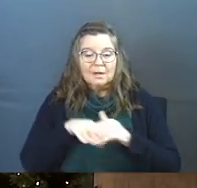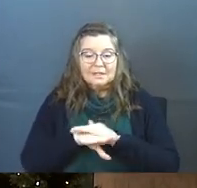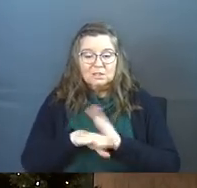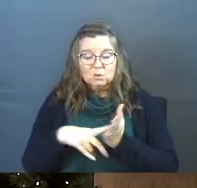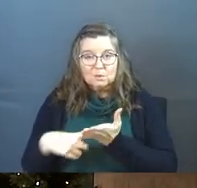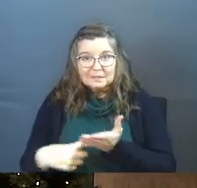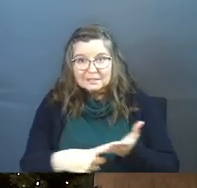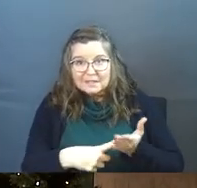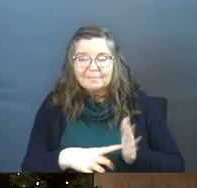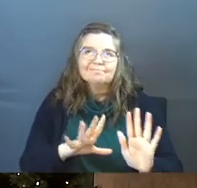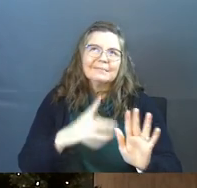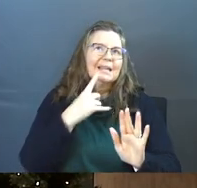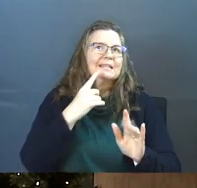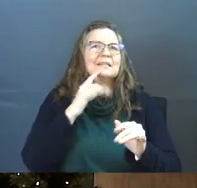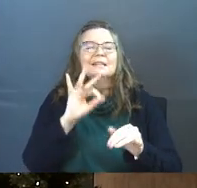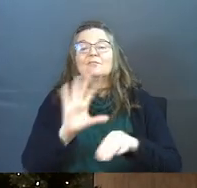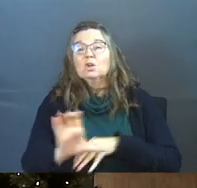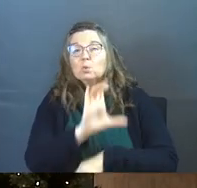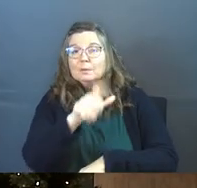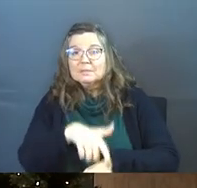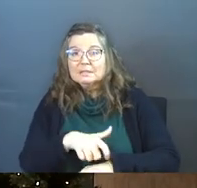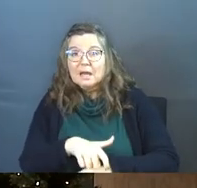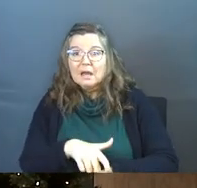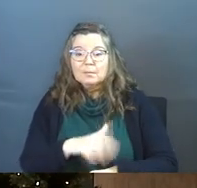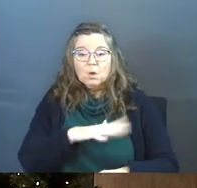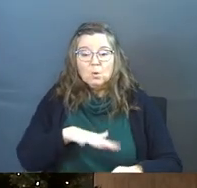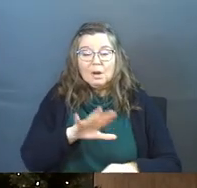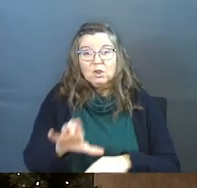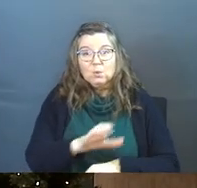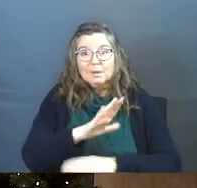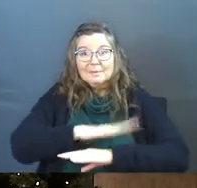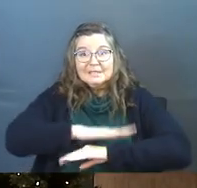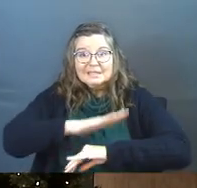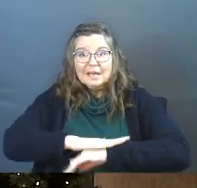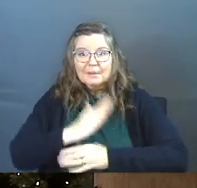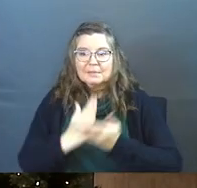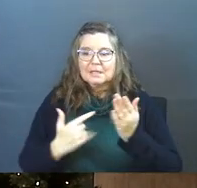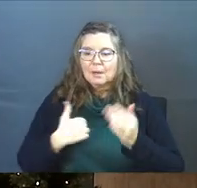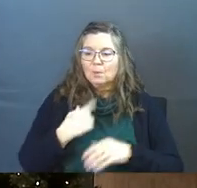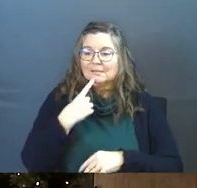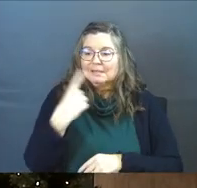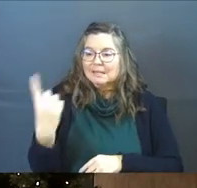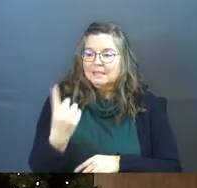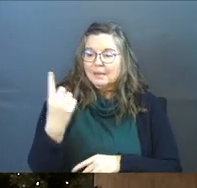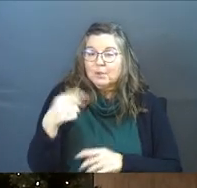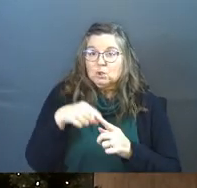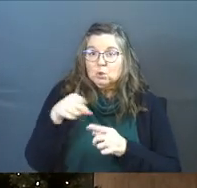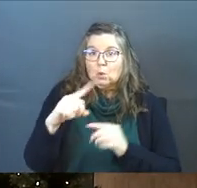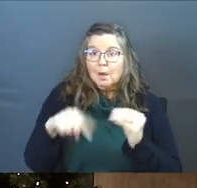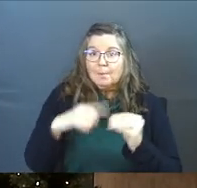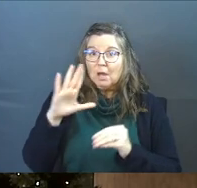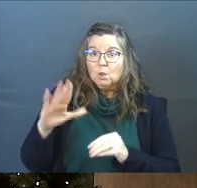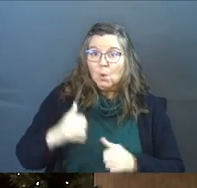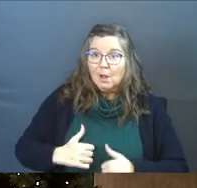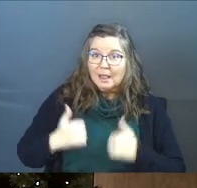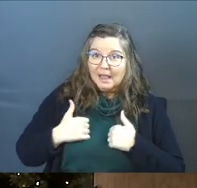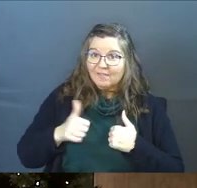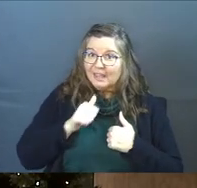or walked into a discussion? Let's say even at Christmas time, around the Christmas table, and somebody has said something to you about